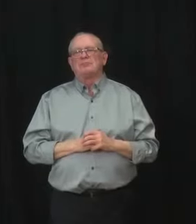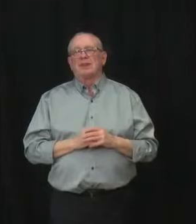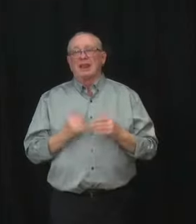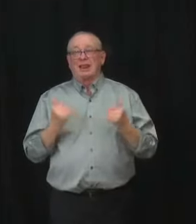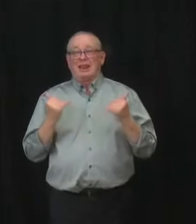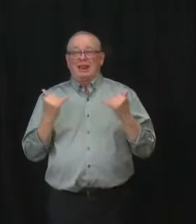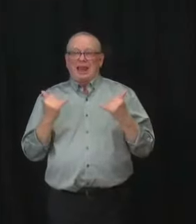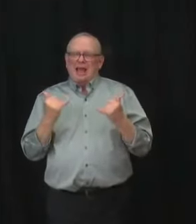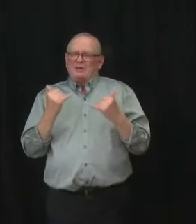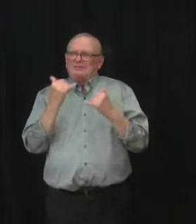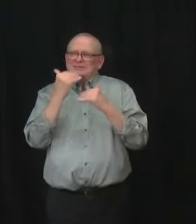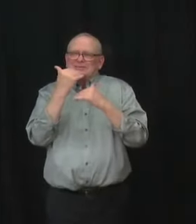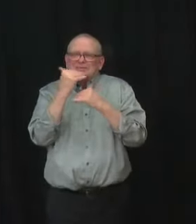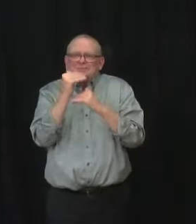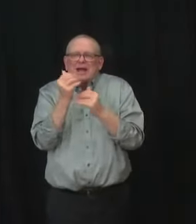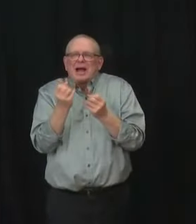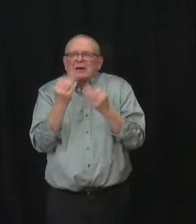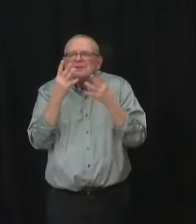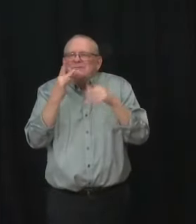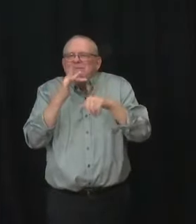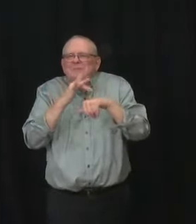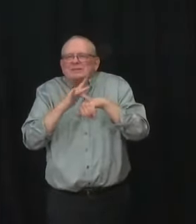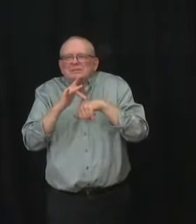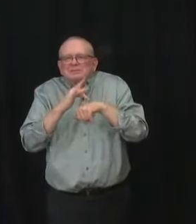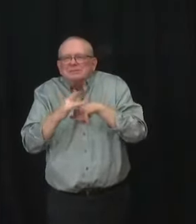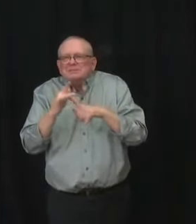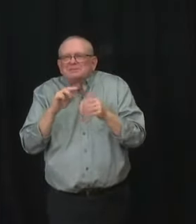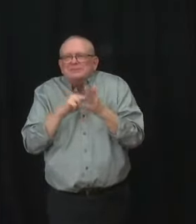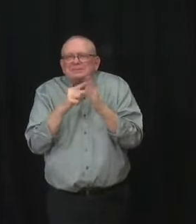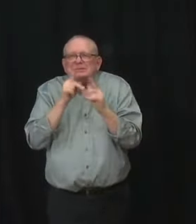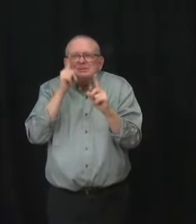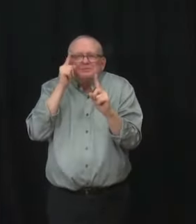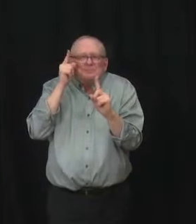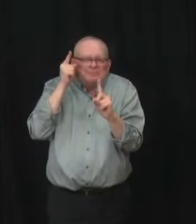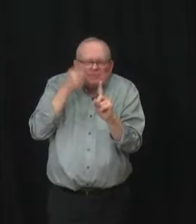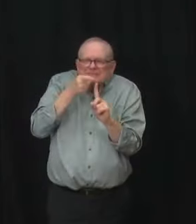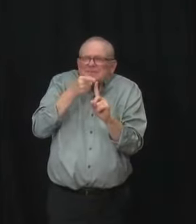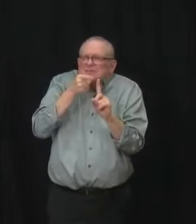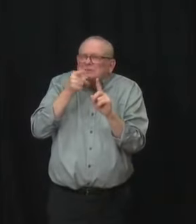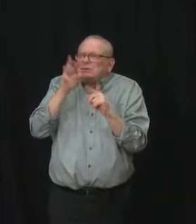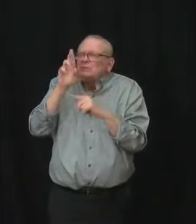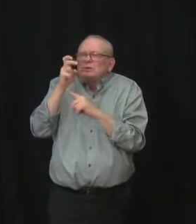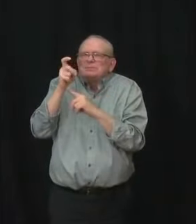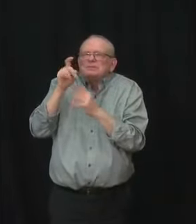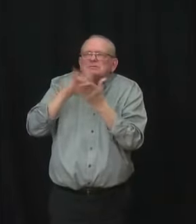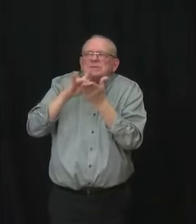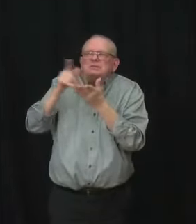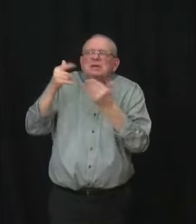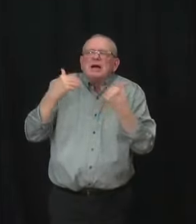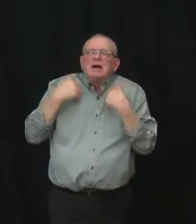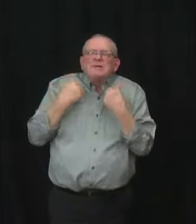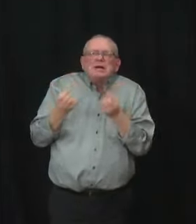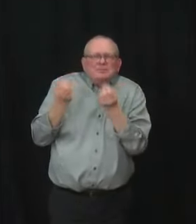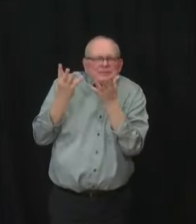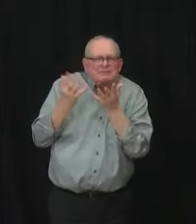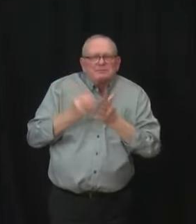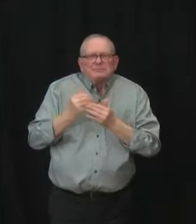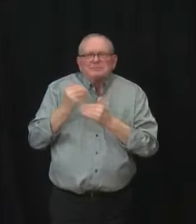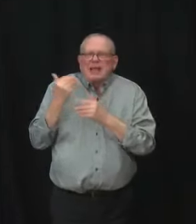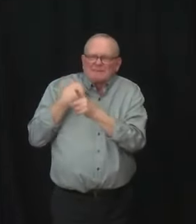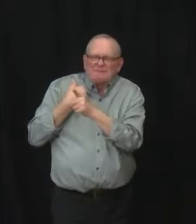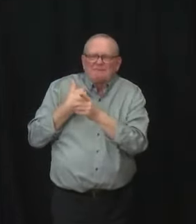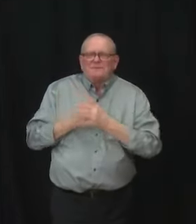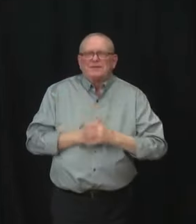the drug will only be available at a select number of pharmacies in the province by prescription and after an